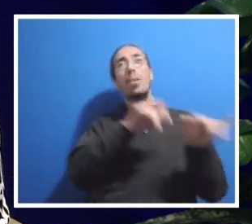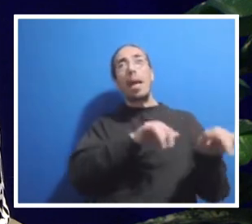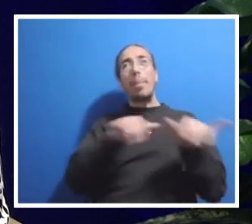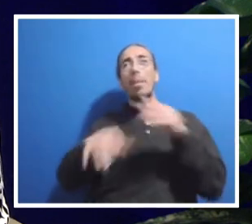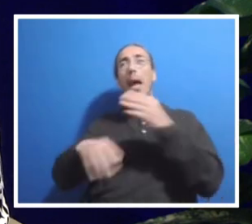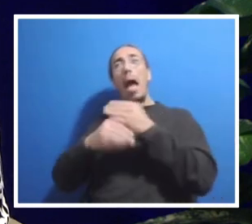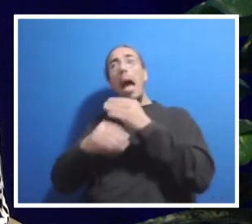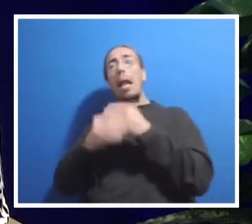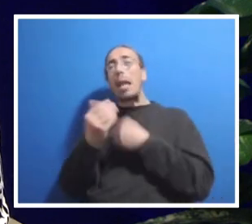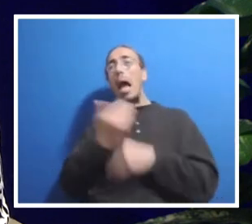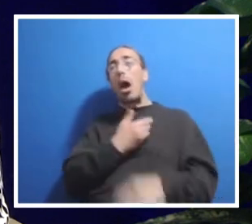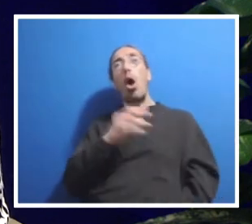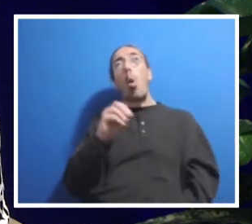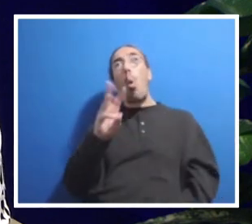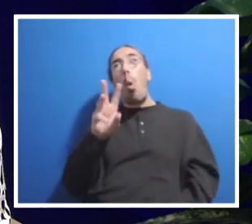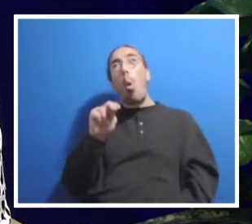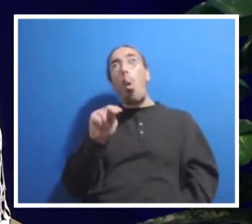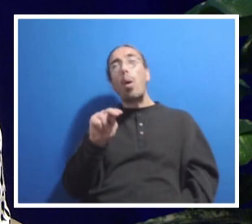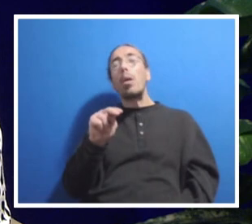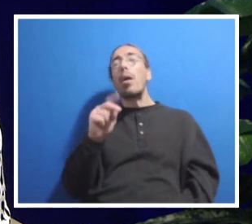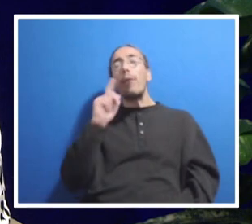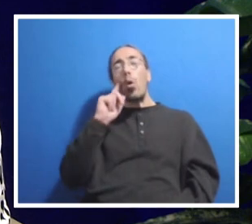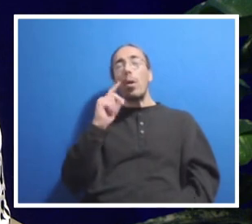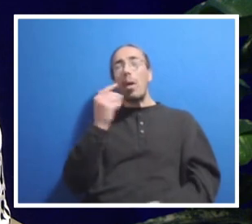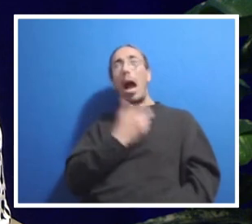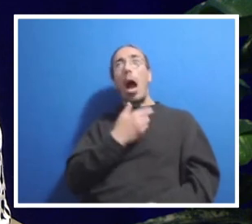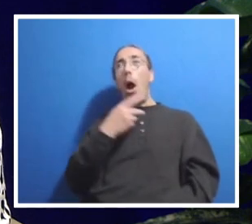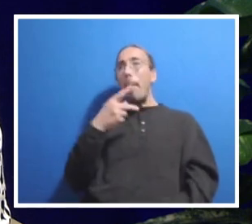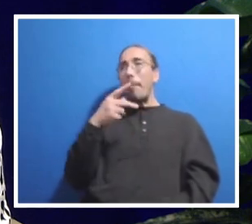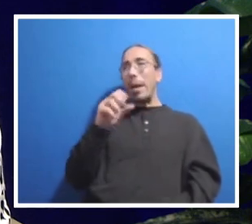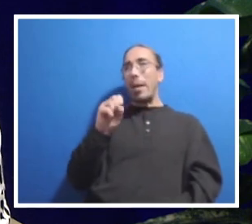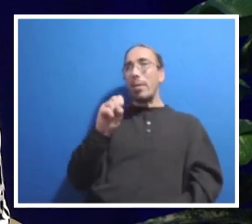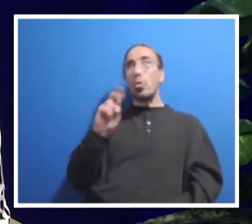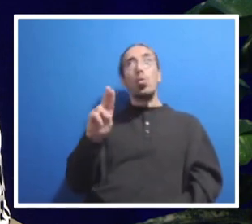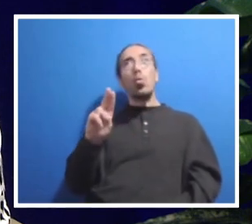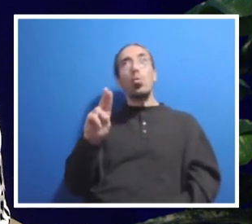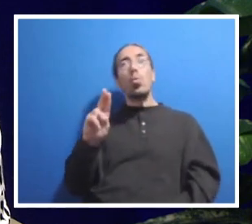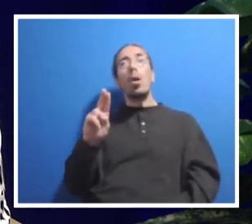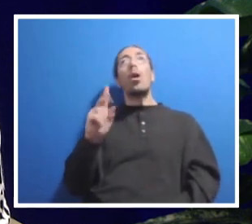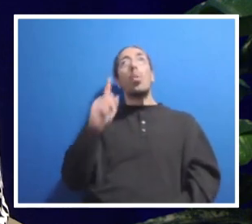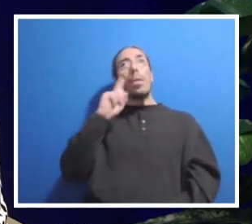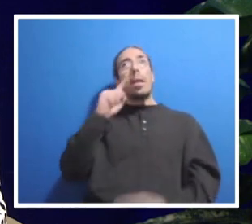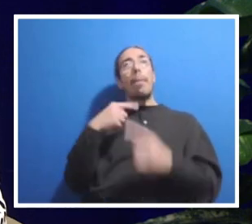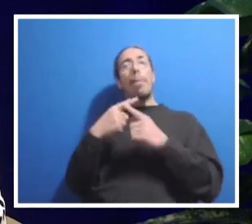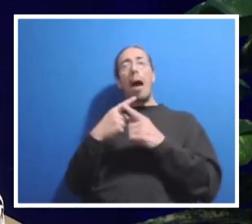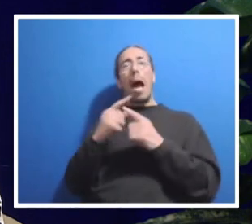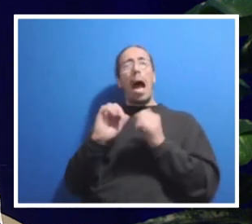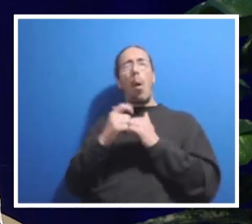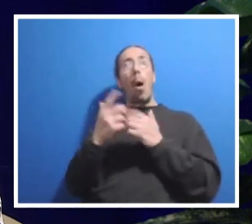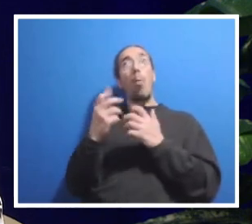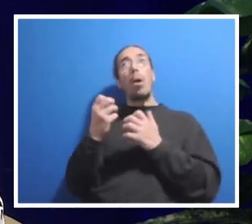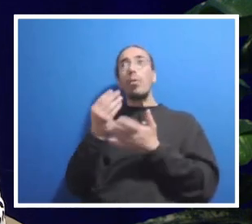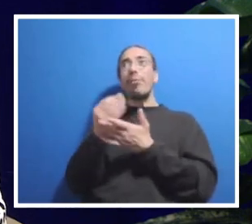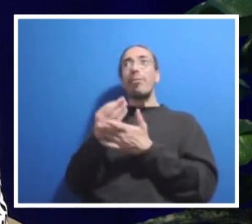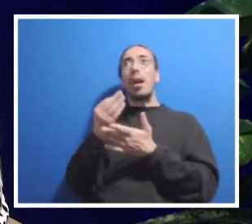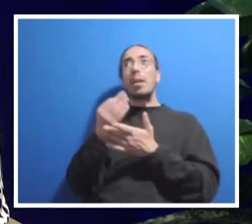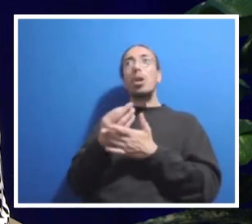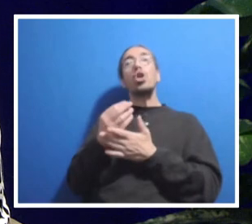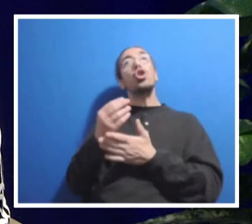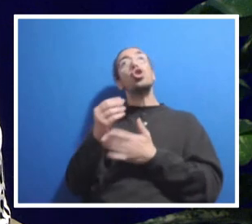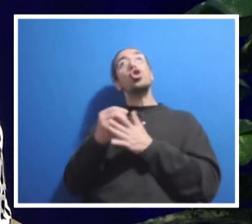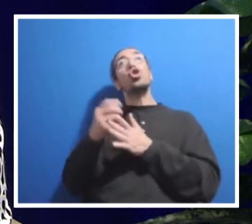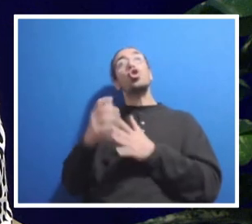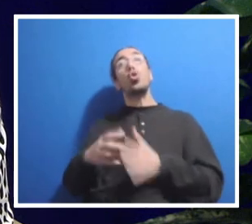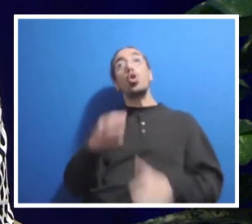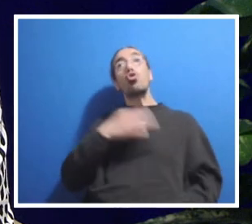important to the nuances of Penn State. As we think about how do we want to fund maybe student credit hours? How do we want to